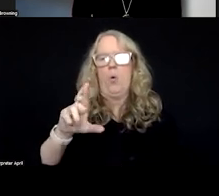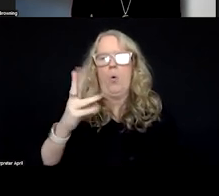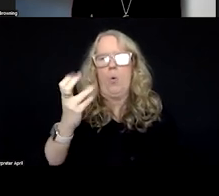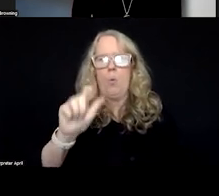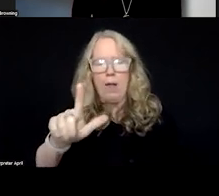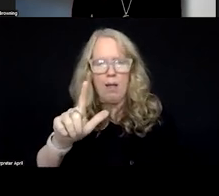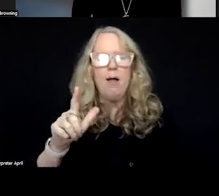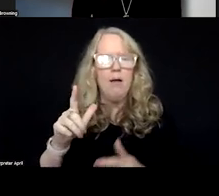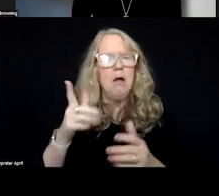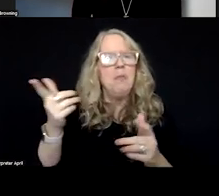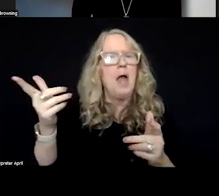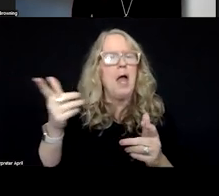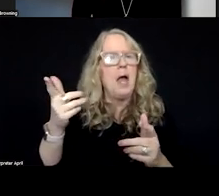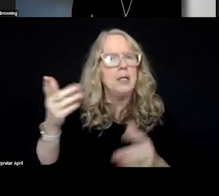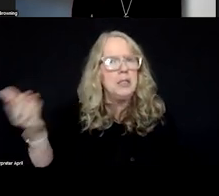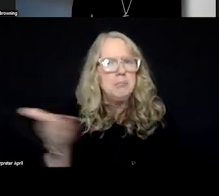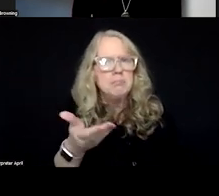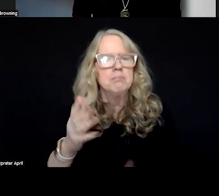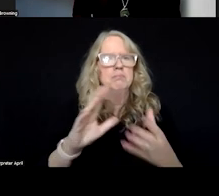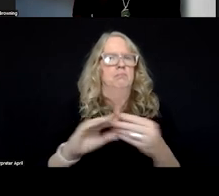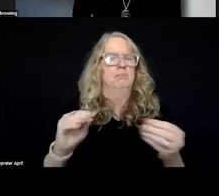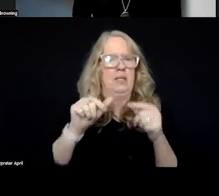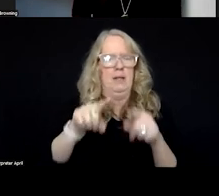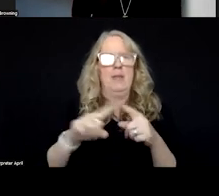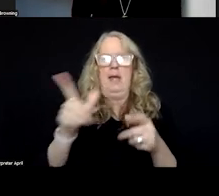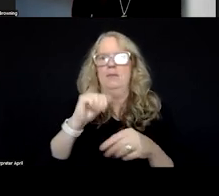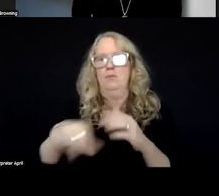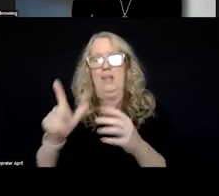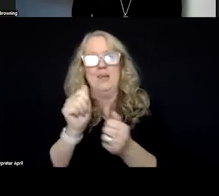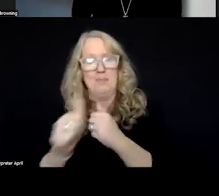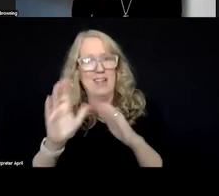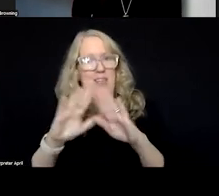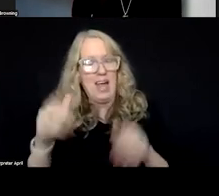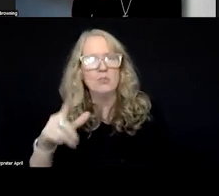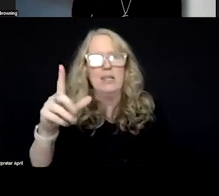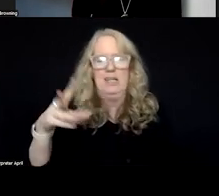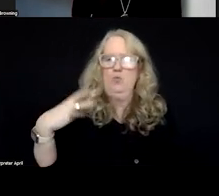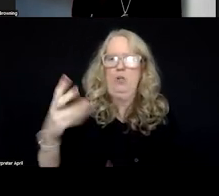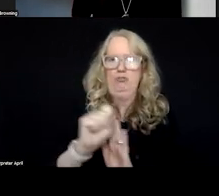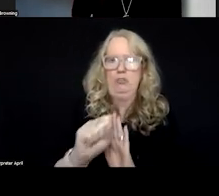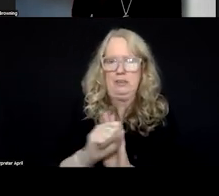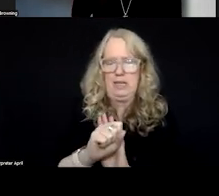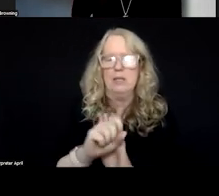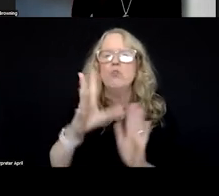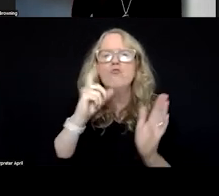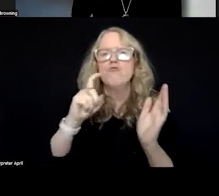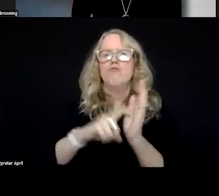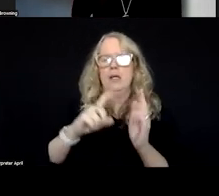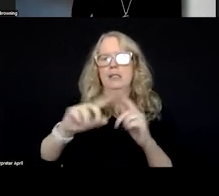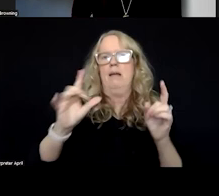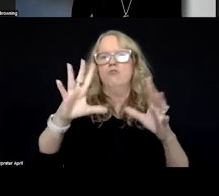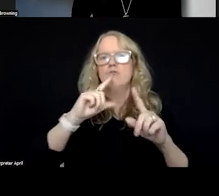introduced in the House passed, actually, in Washington state, that would recognize crisis